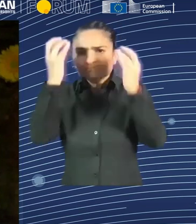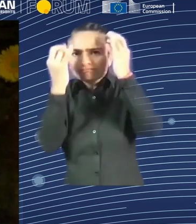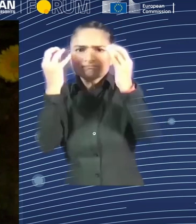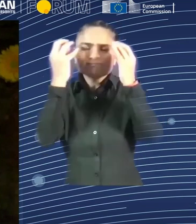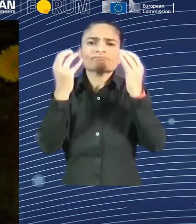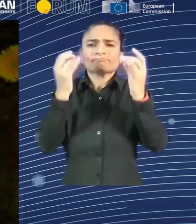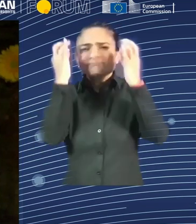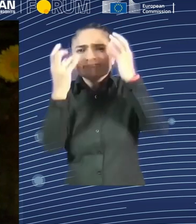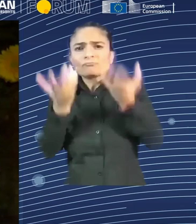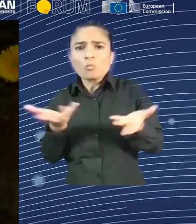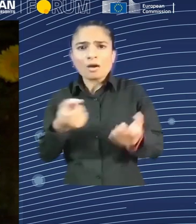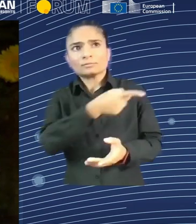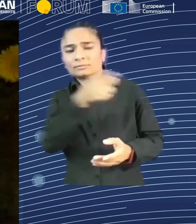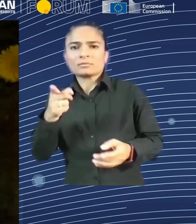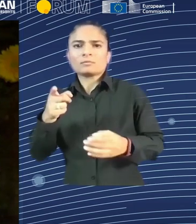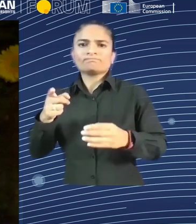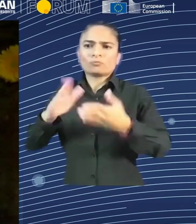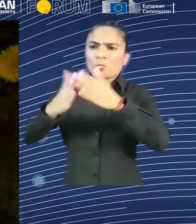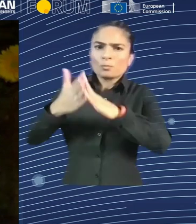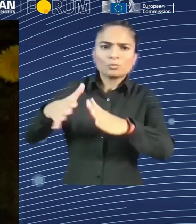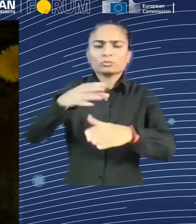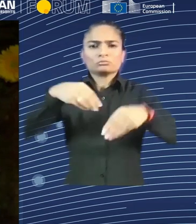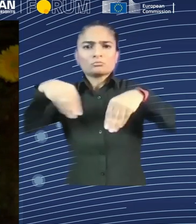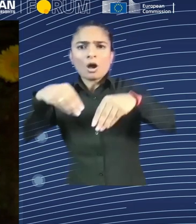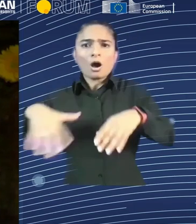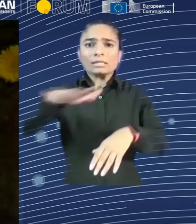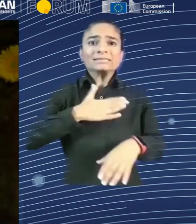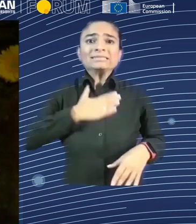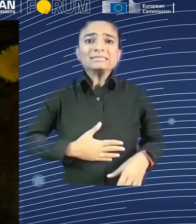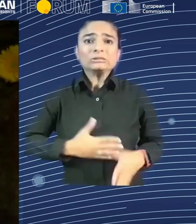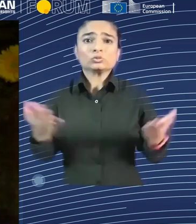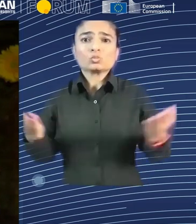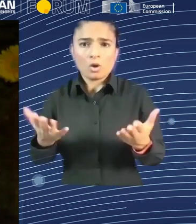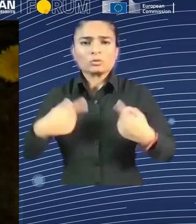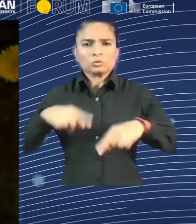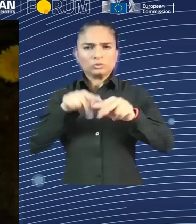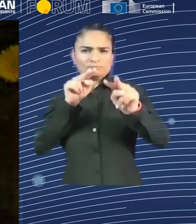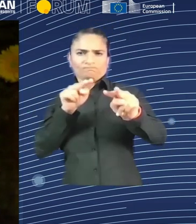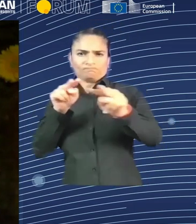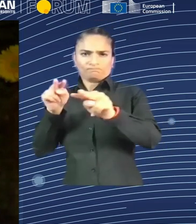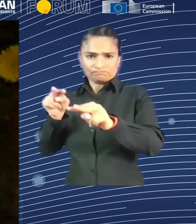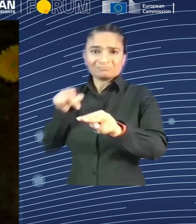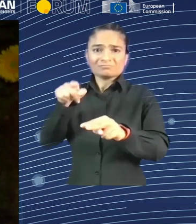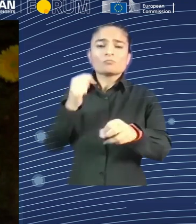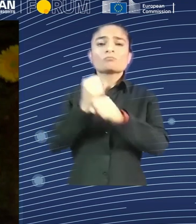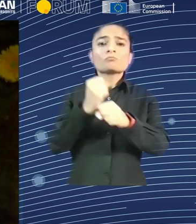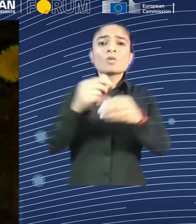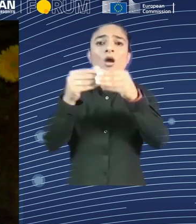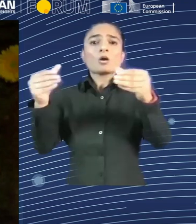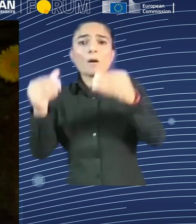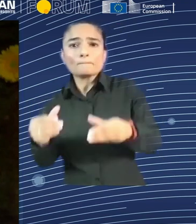companies and to know the skills of the population. For this tool, we have a show and